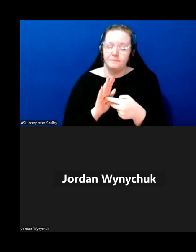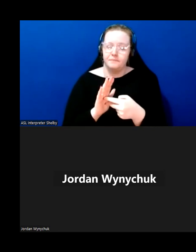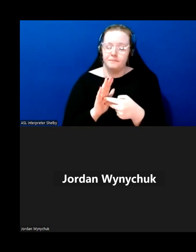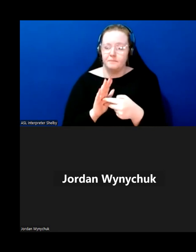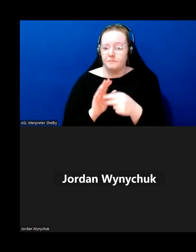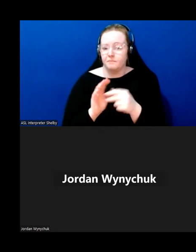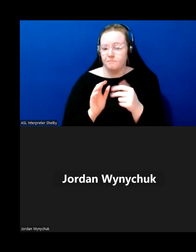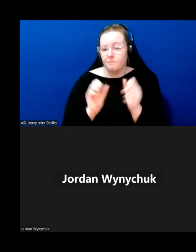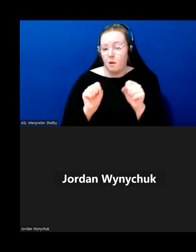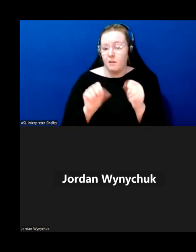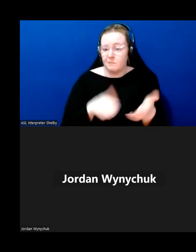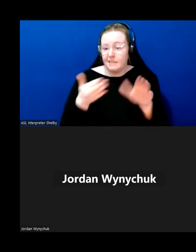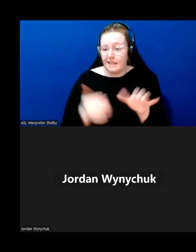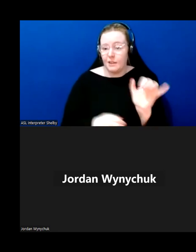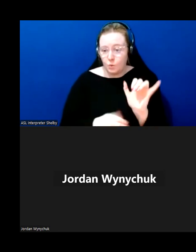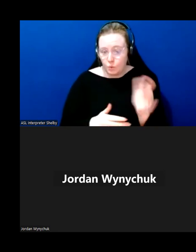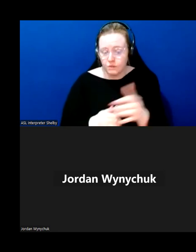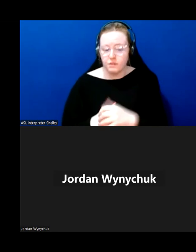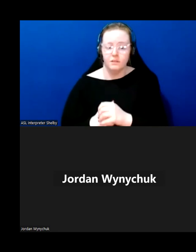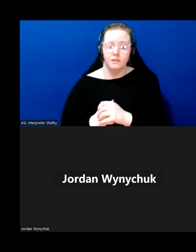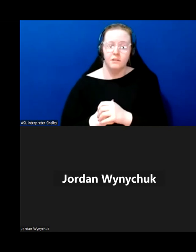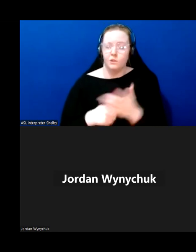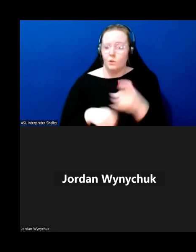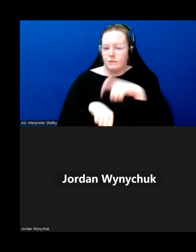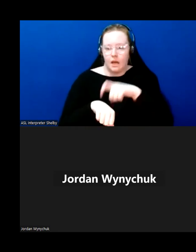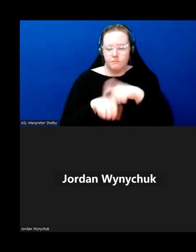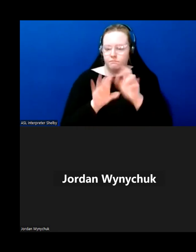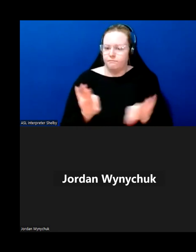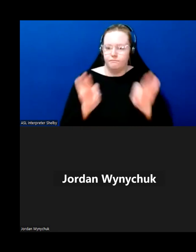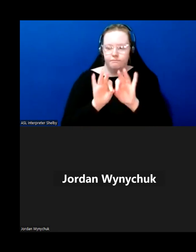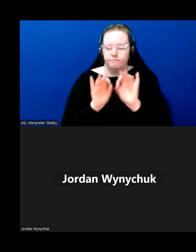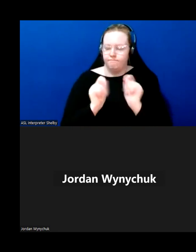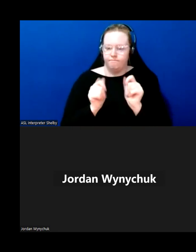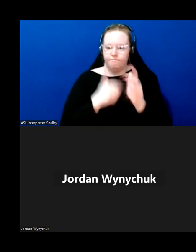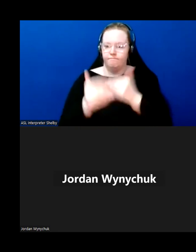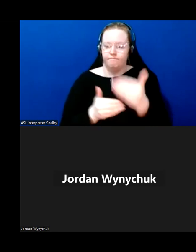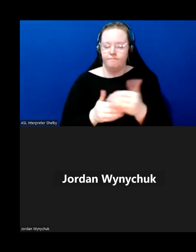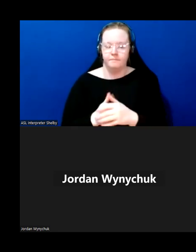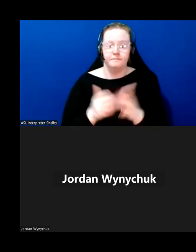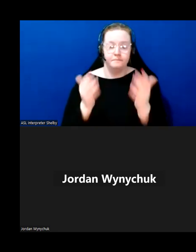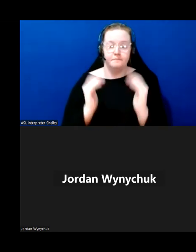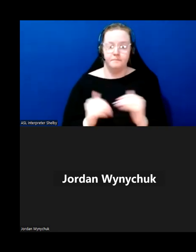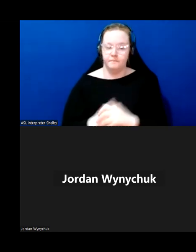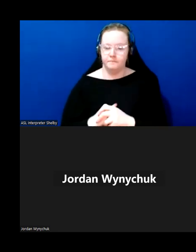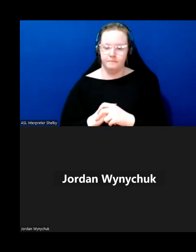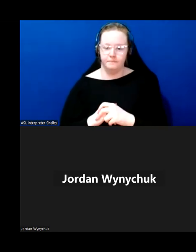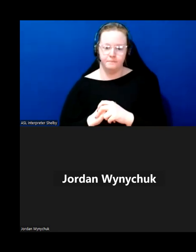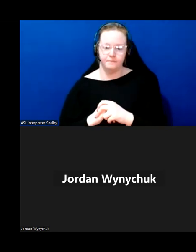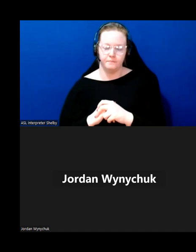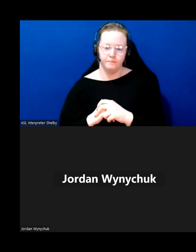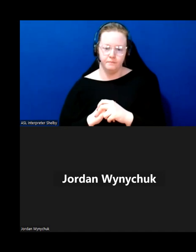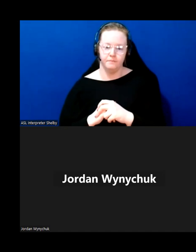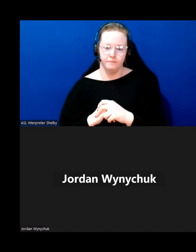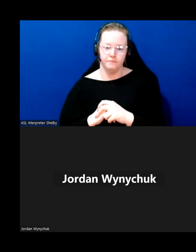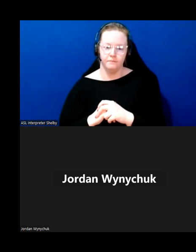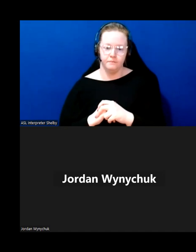rates um so time is is is critical um katherine next one so common